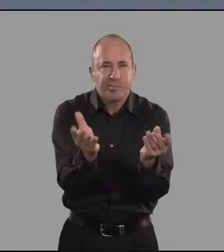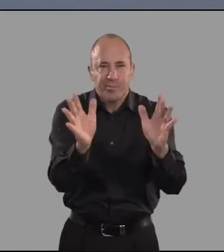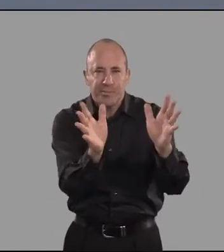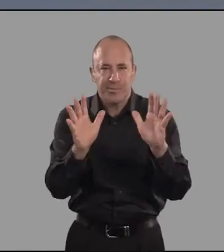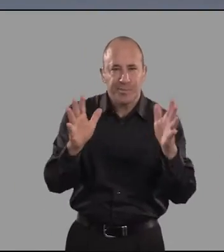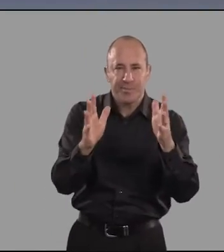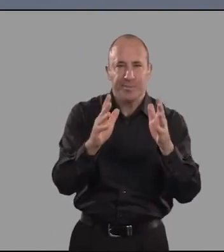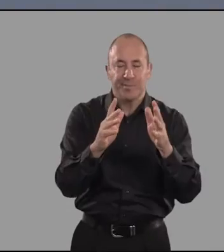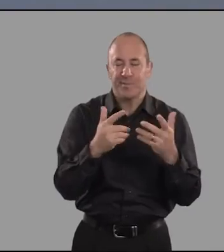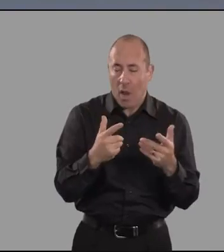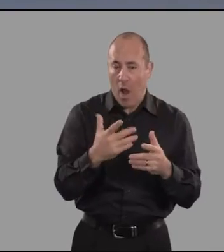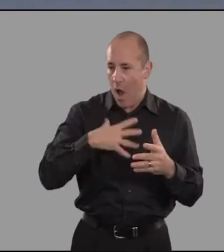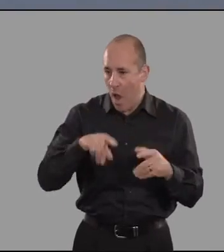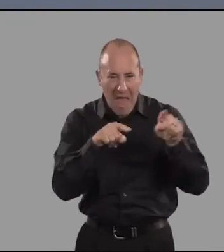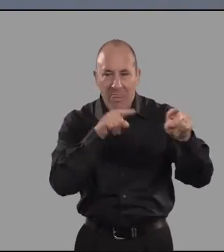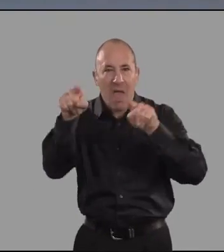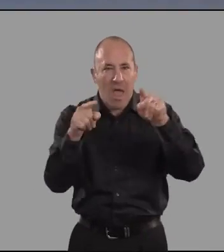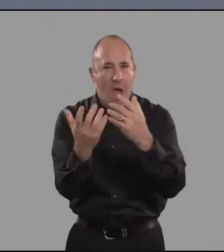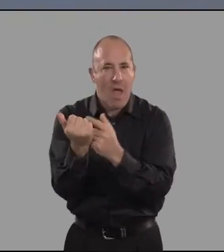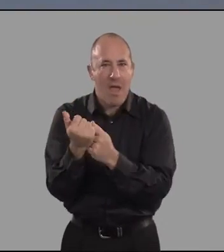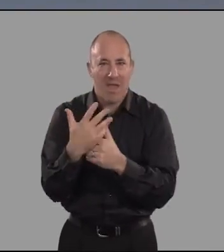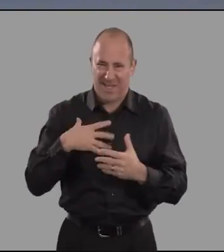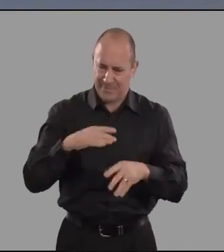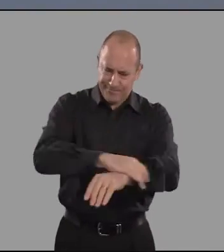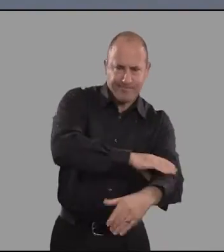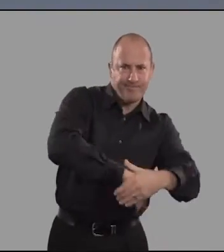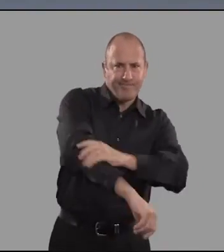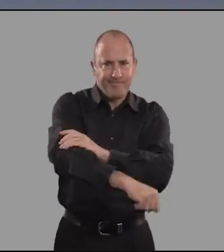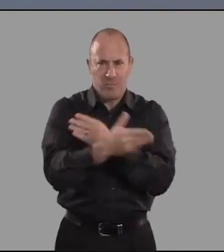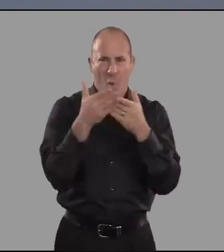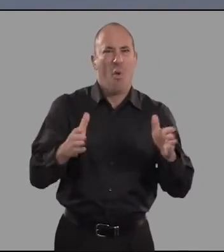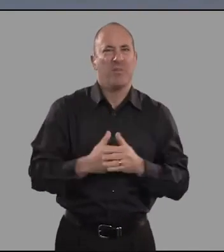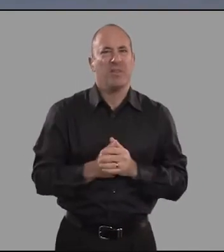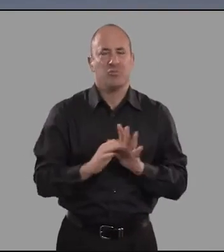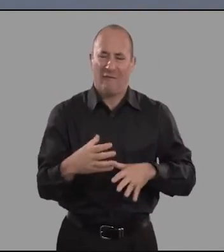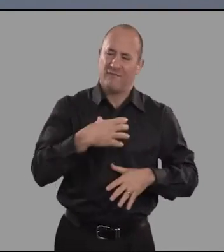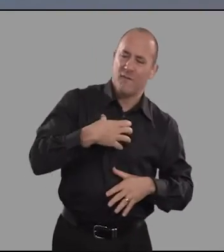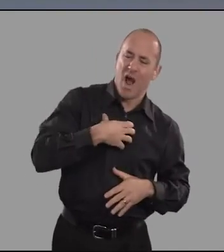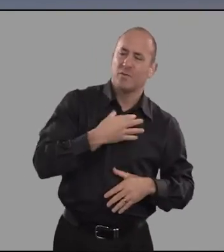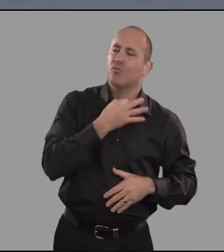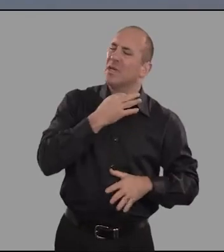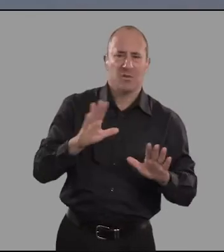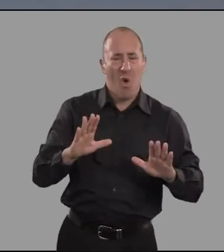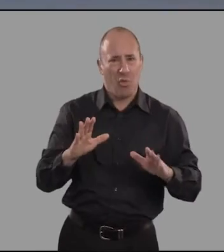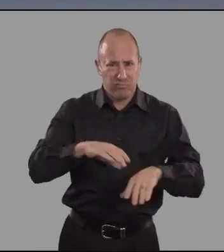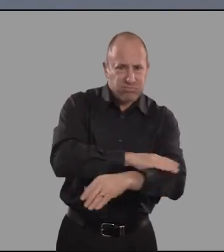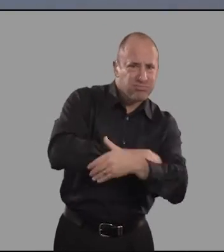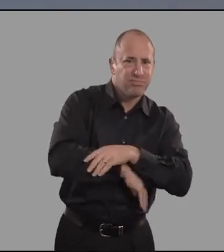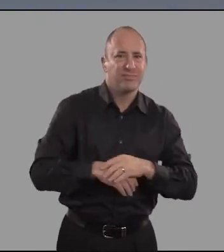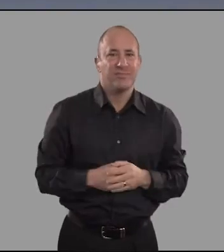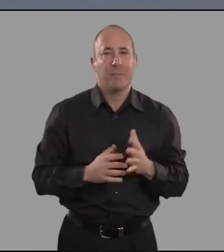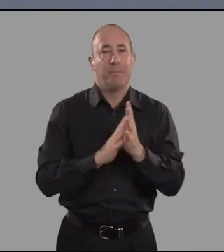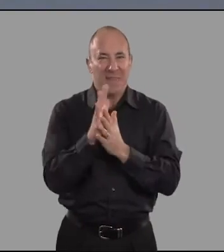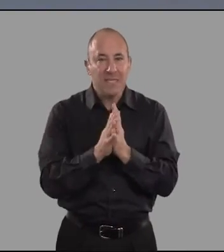talent where we least expect to find it. We need to be proactive, open, less fearful of taking risks.